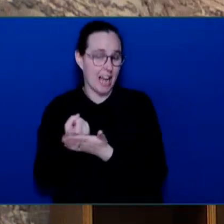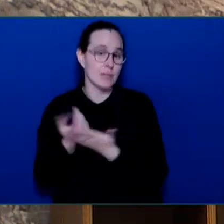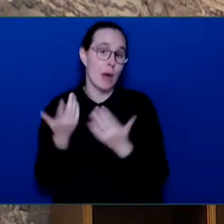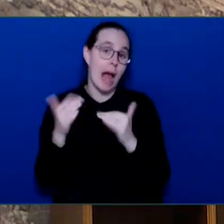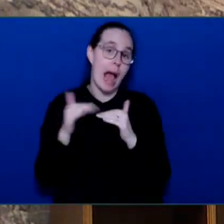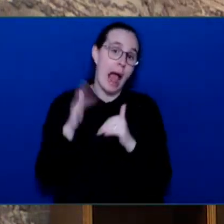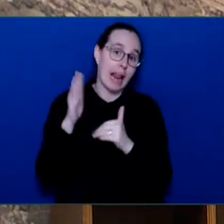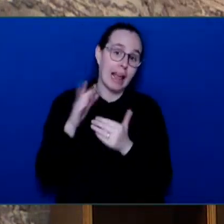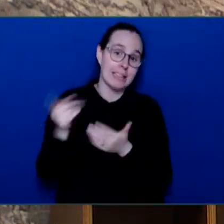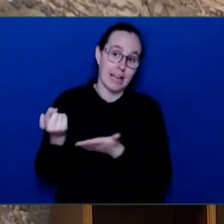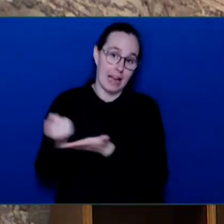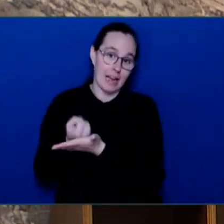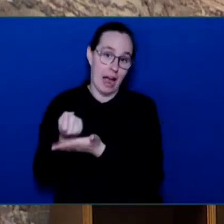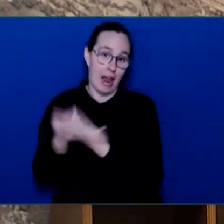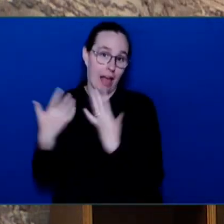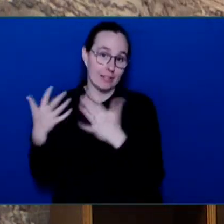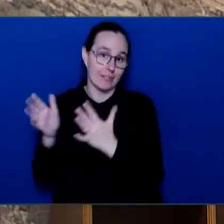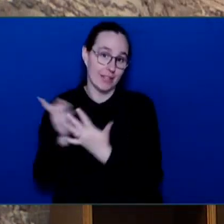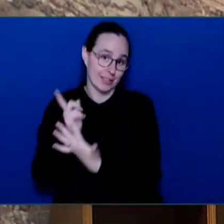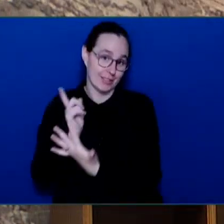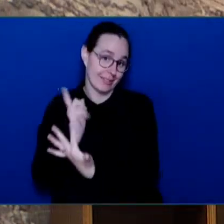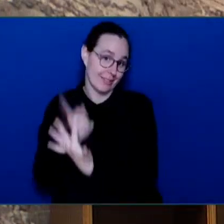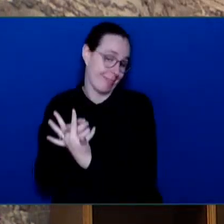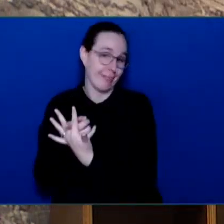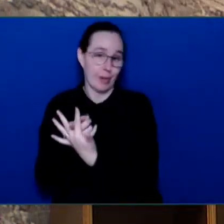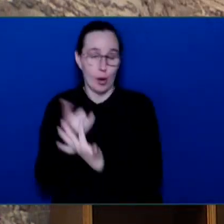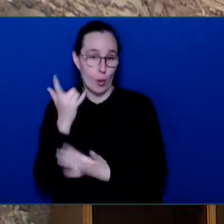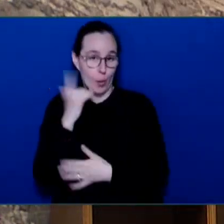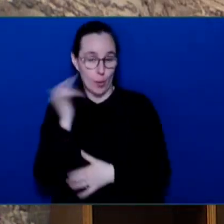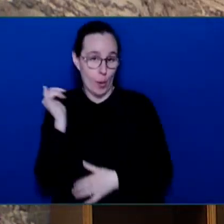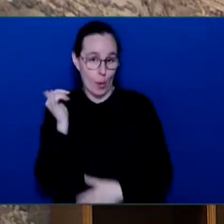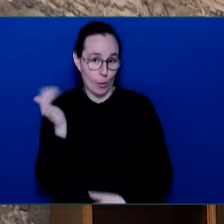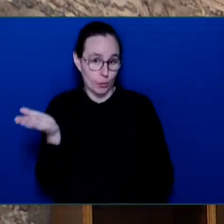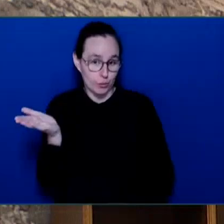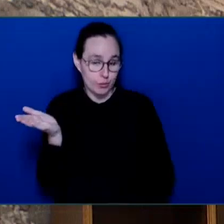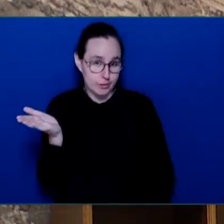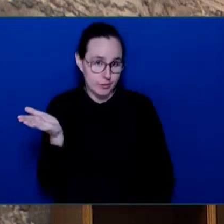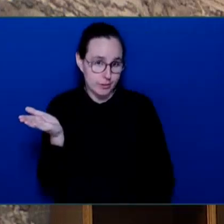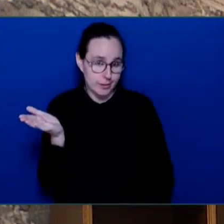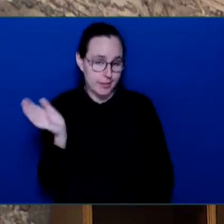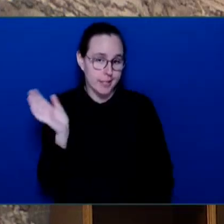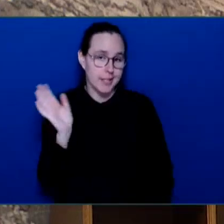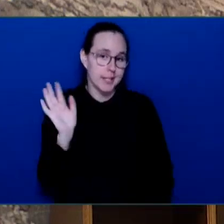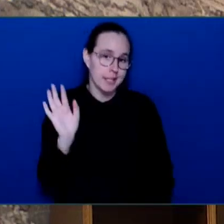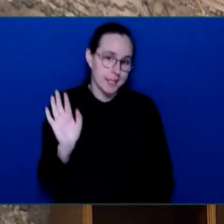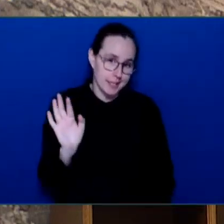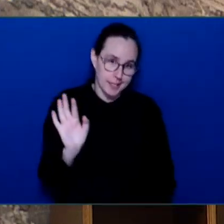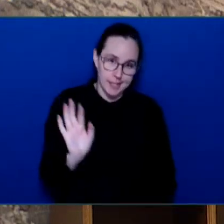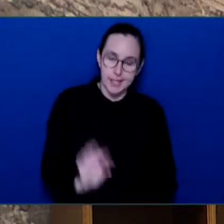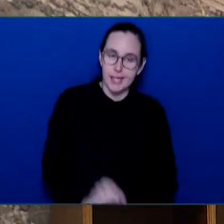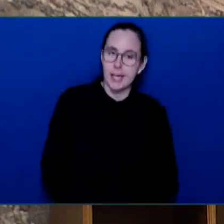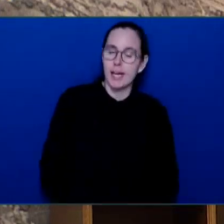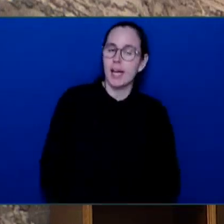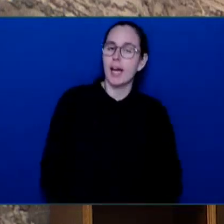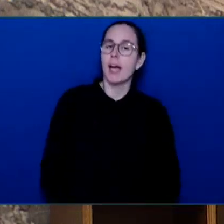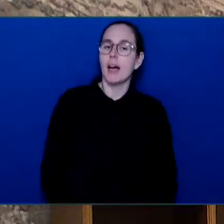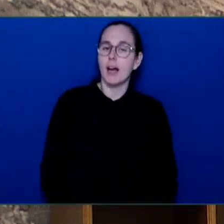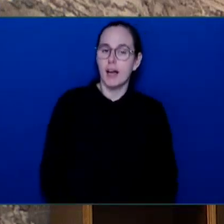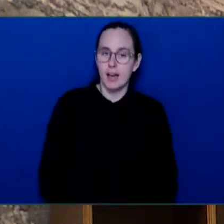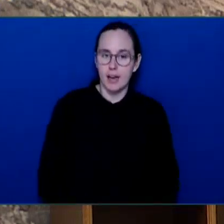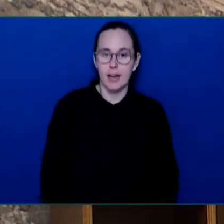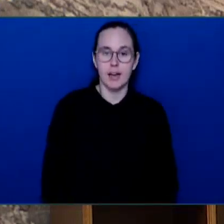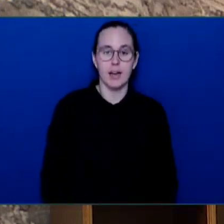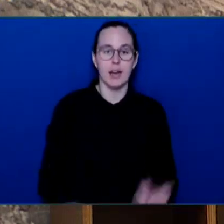Now Communications Group has been amassing millions from